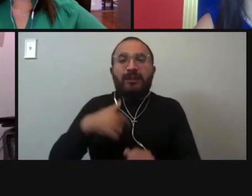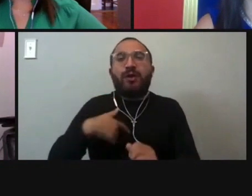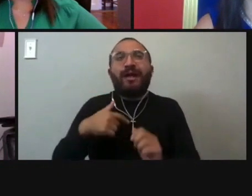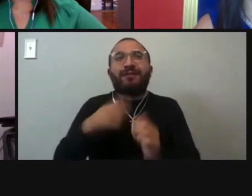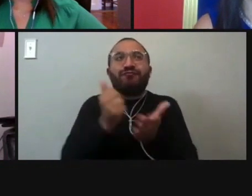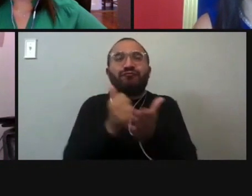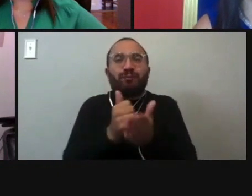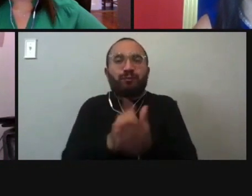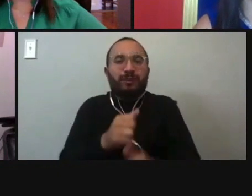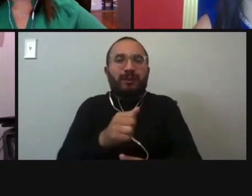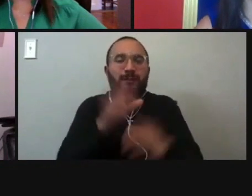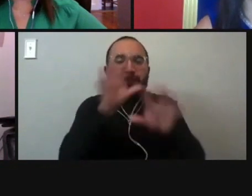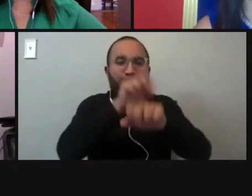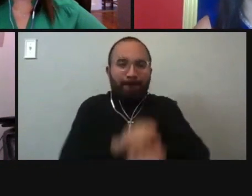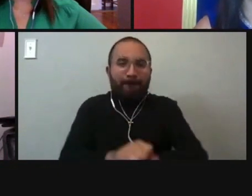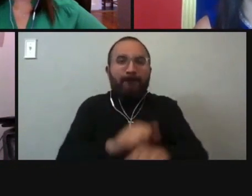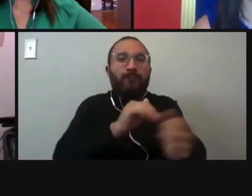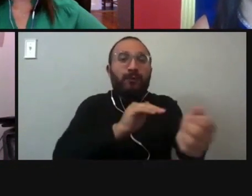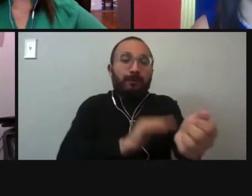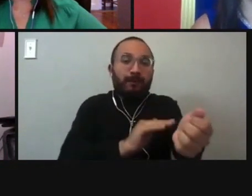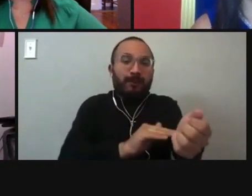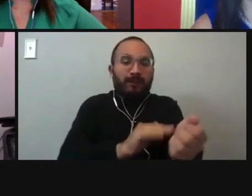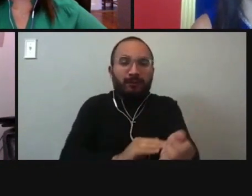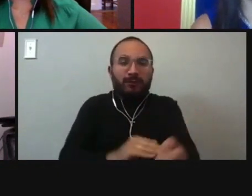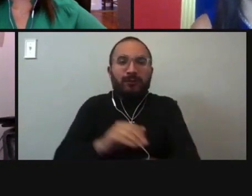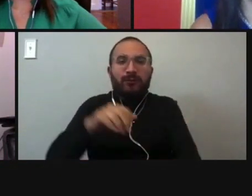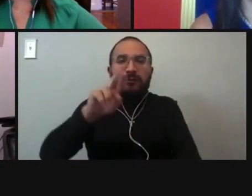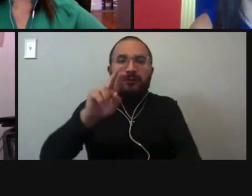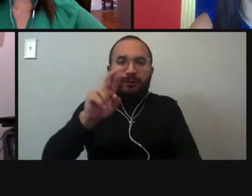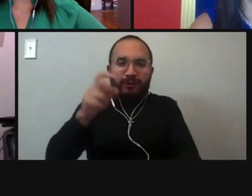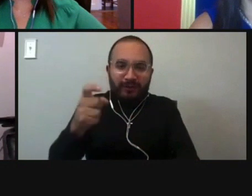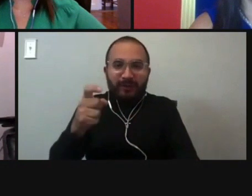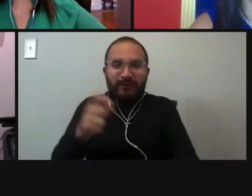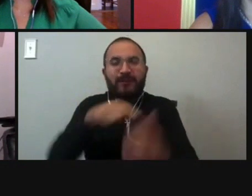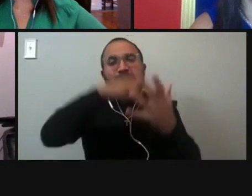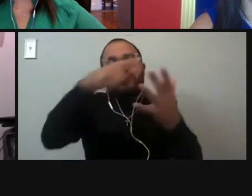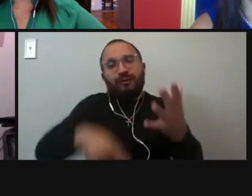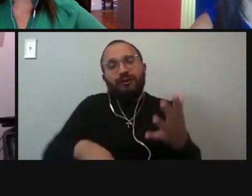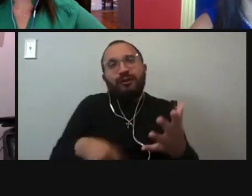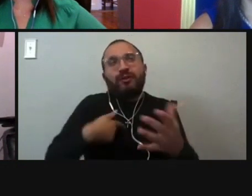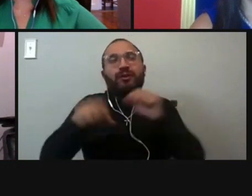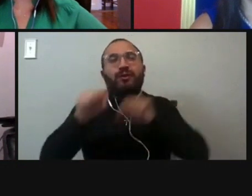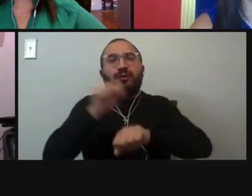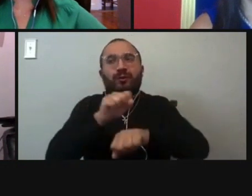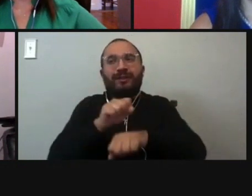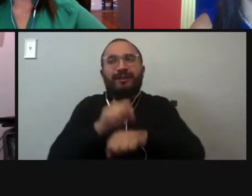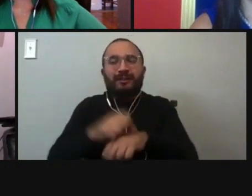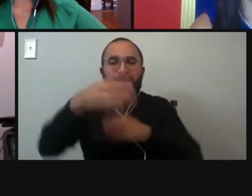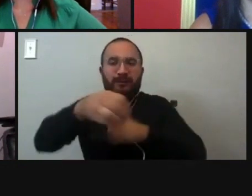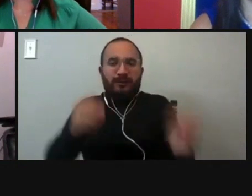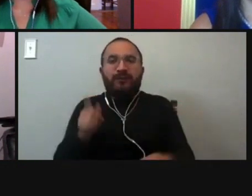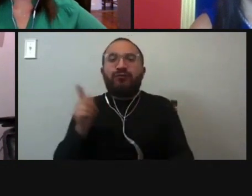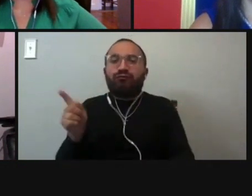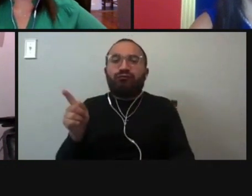appointments, prescriptions, their benefits, that sort of thing. It's when I was working with the senator's office that I really realized that I wanted to do